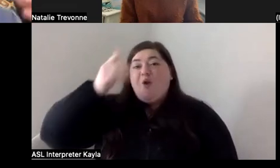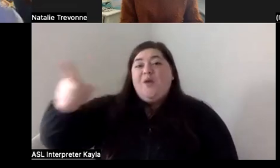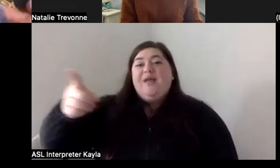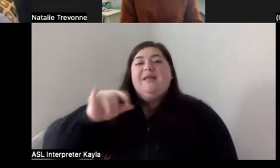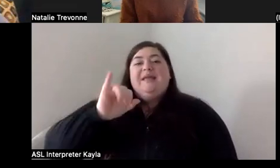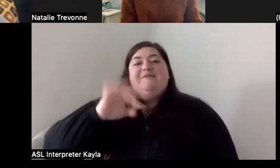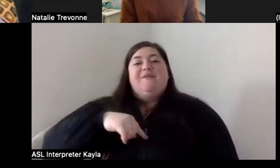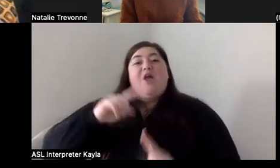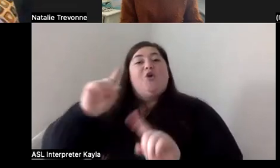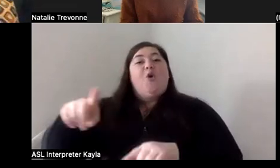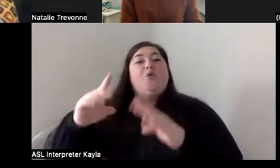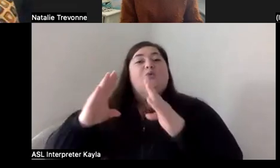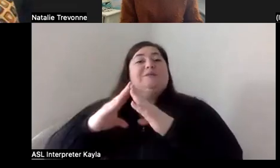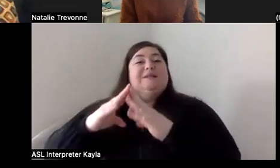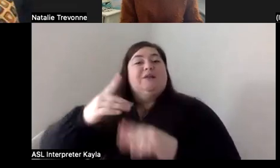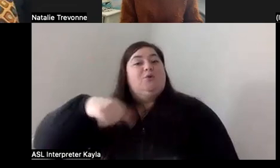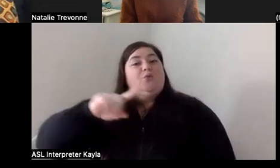city and, you know, we know each other.